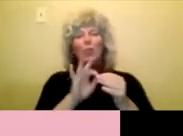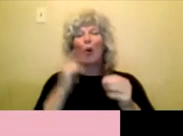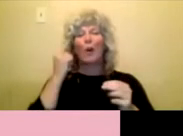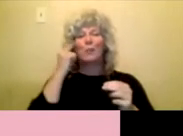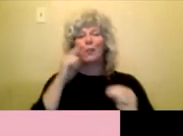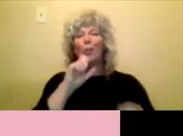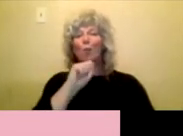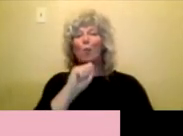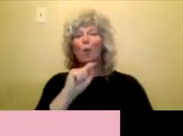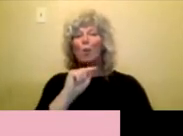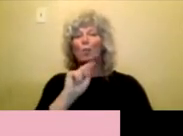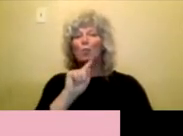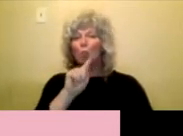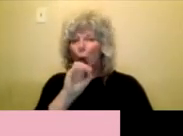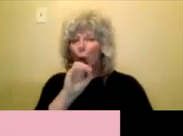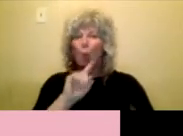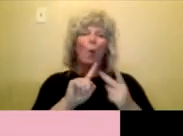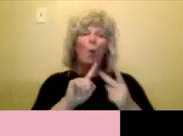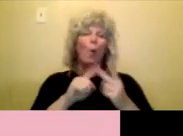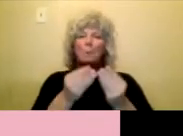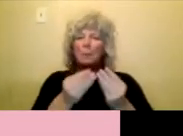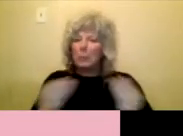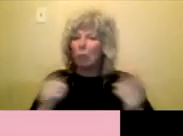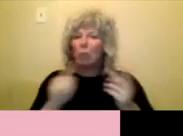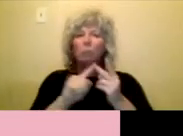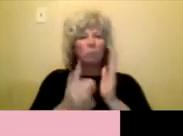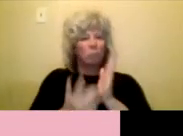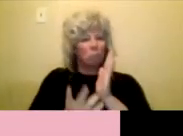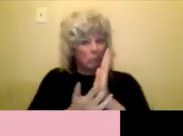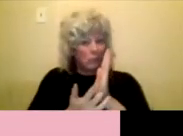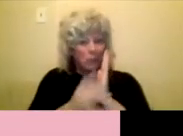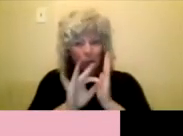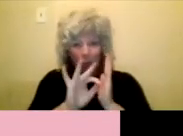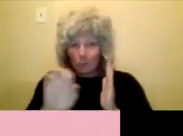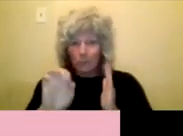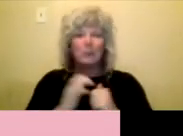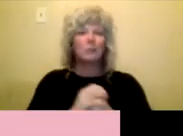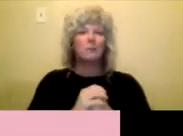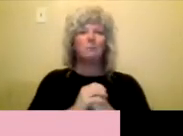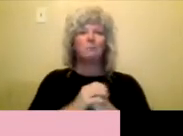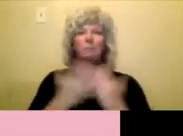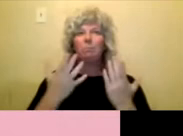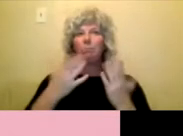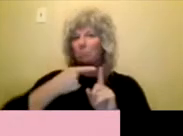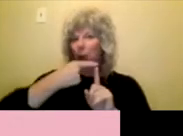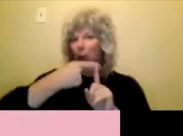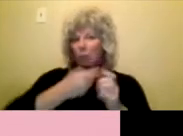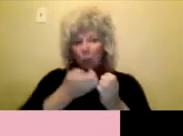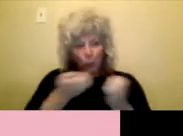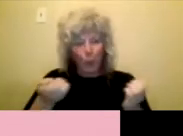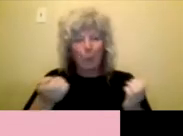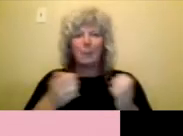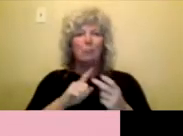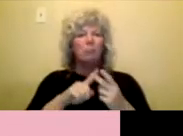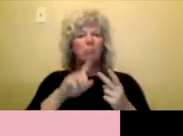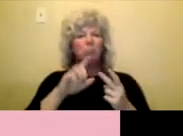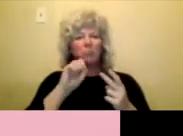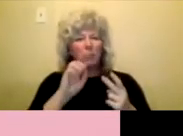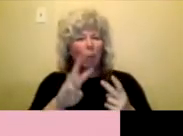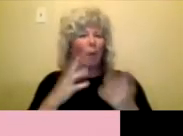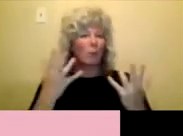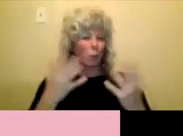you know, technical fees, rental of equipment and software, all of that.